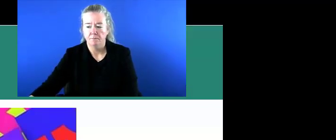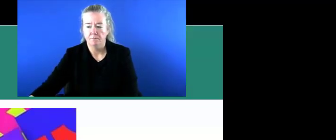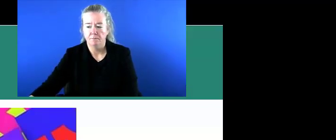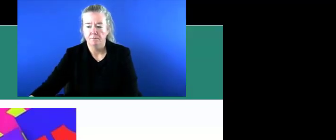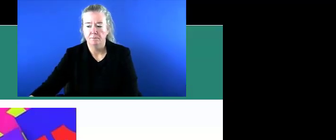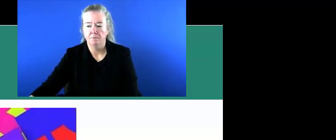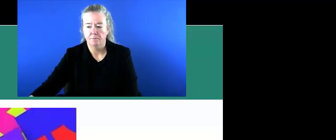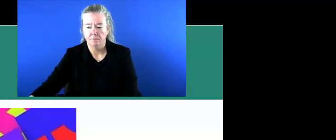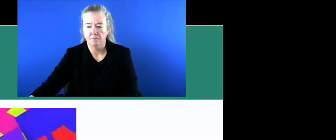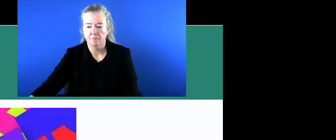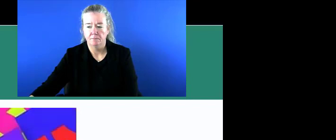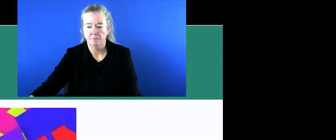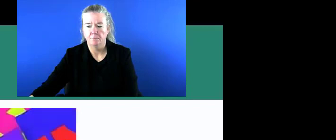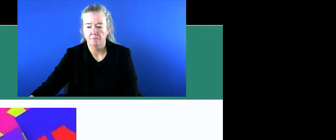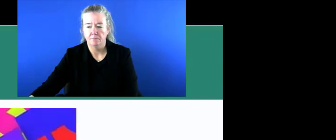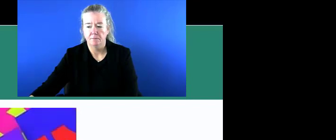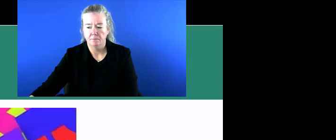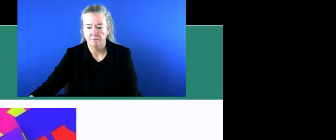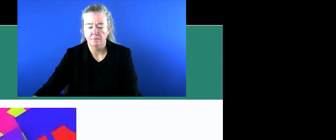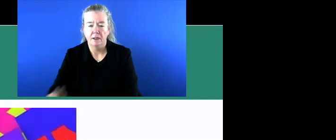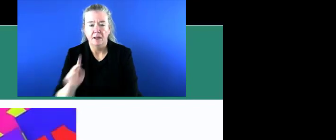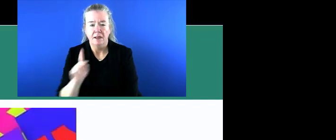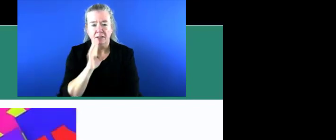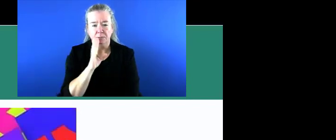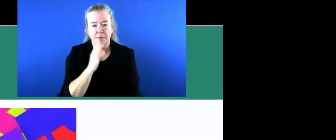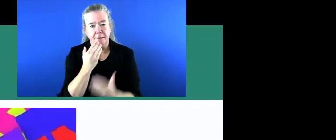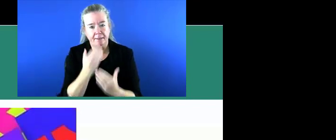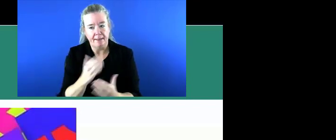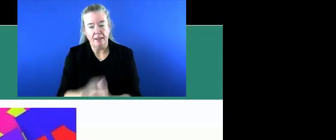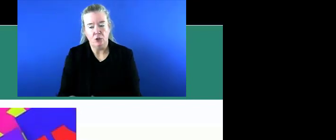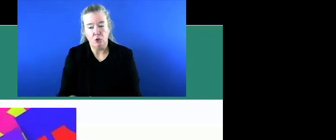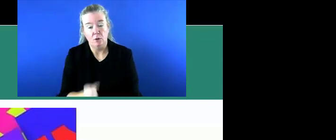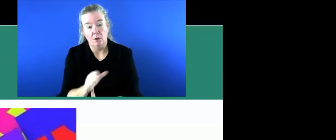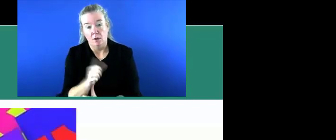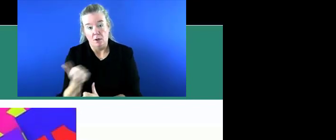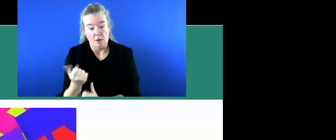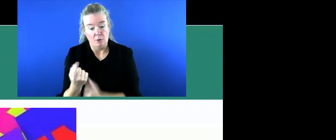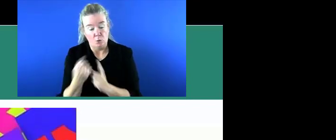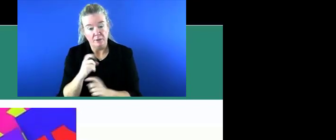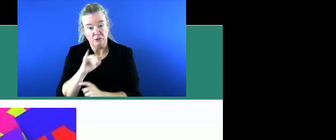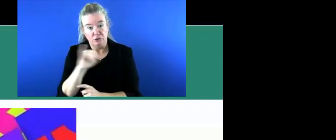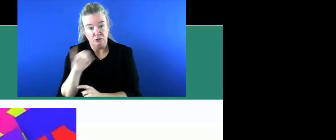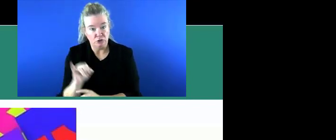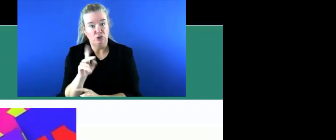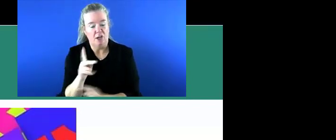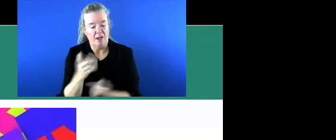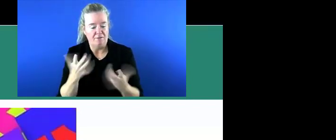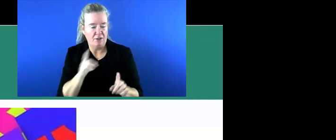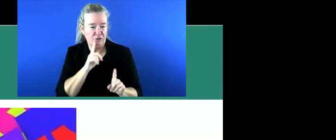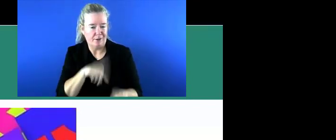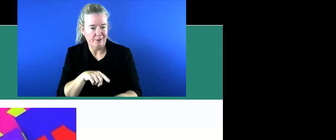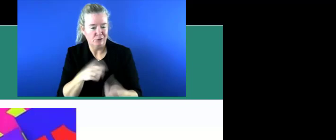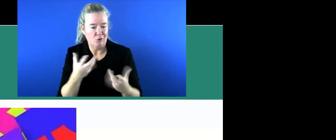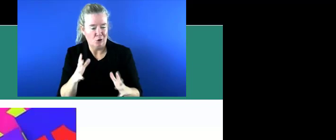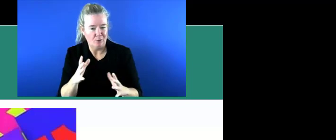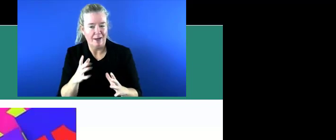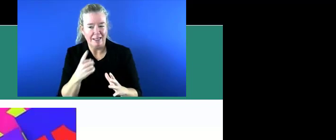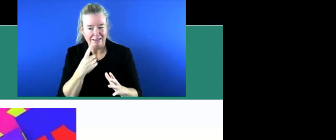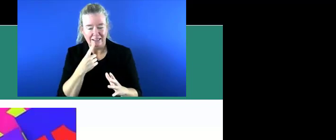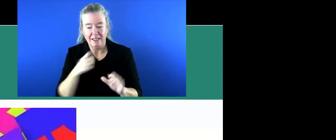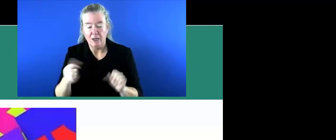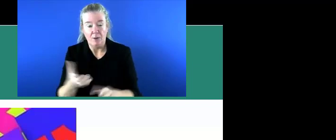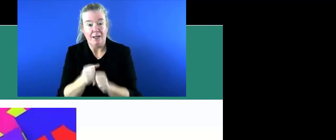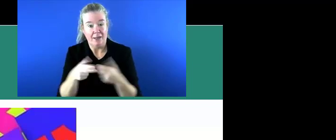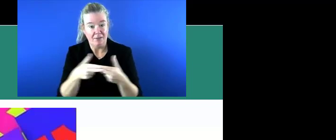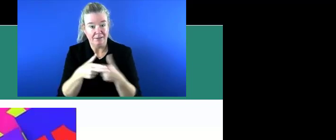This is Caitlin again. Thank you. The other question that John did answer in the Q&A was, could we get